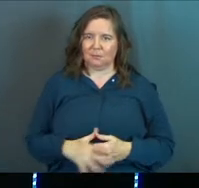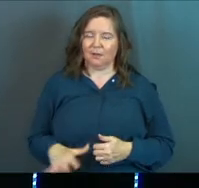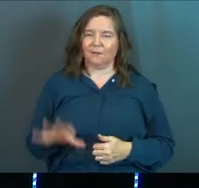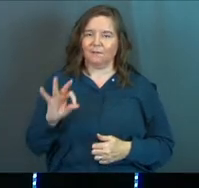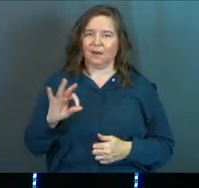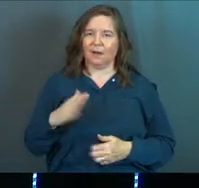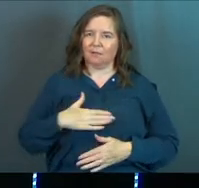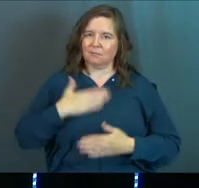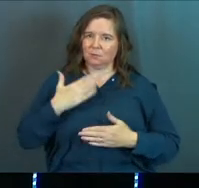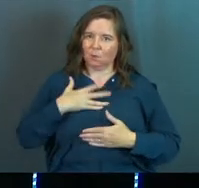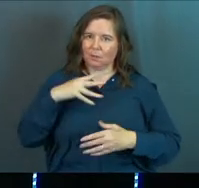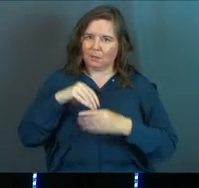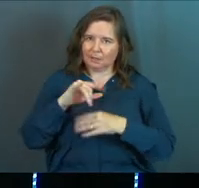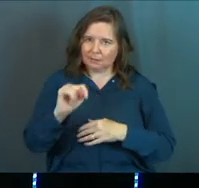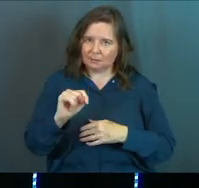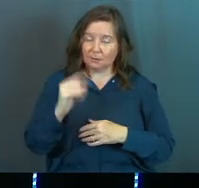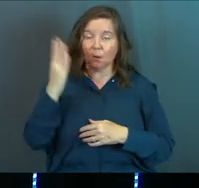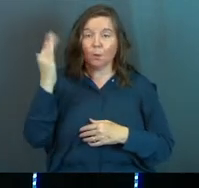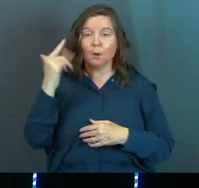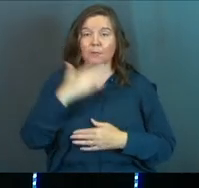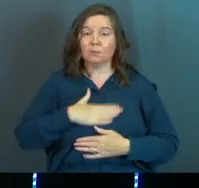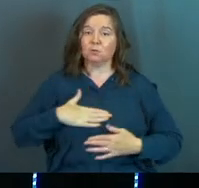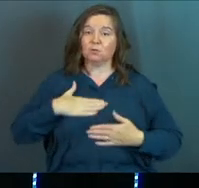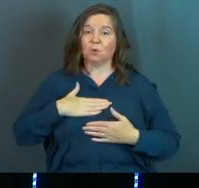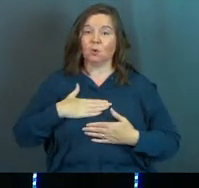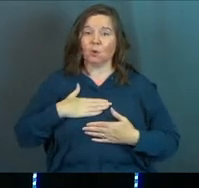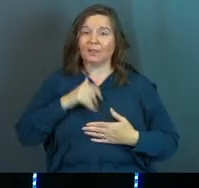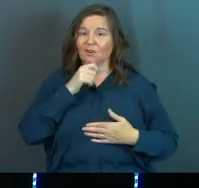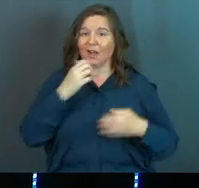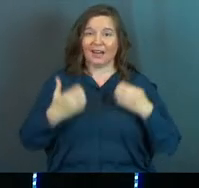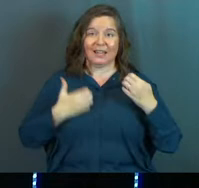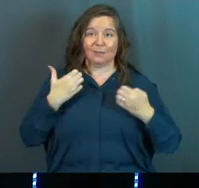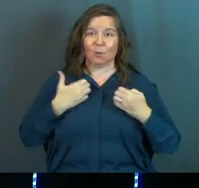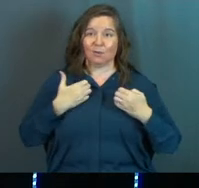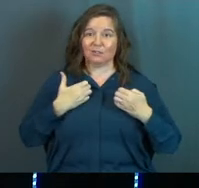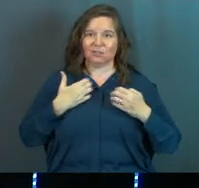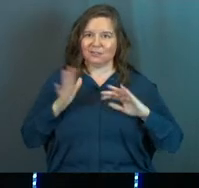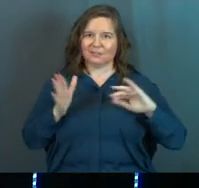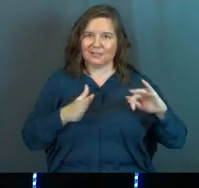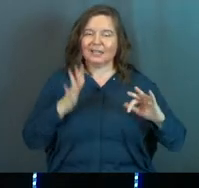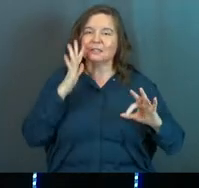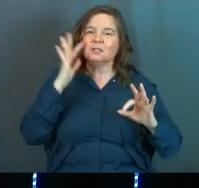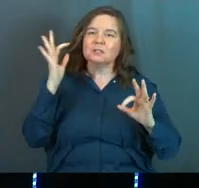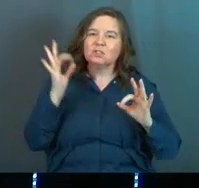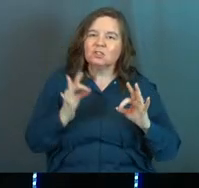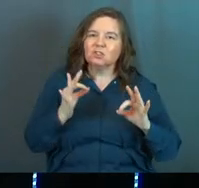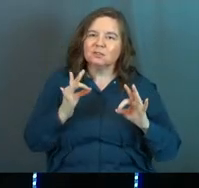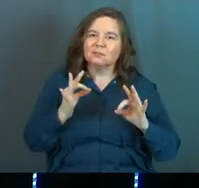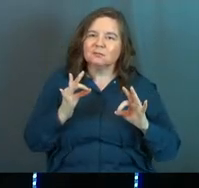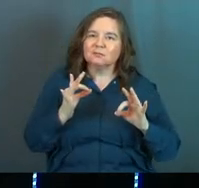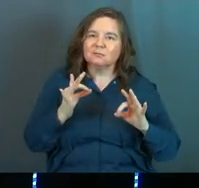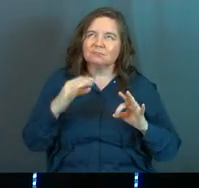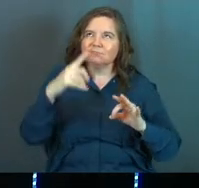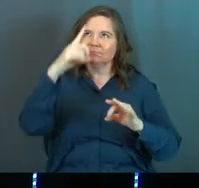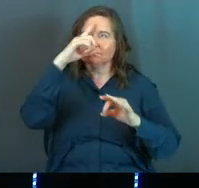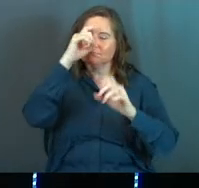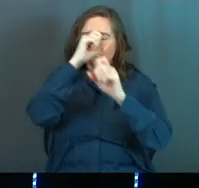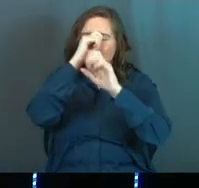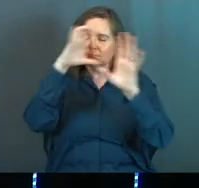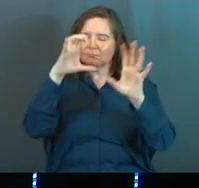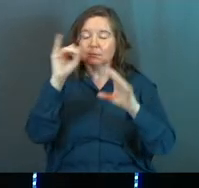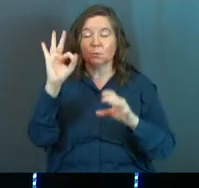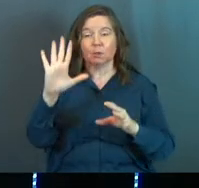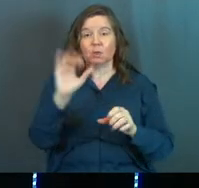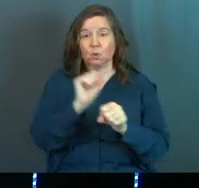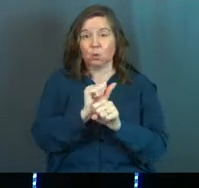Enjoy it. Because enjoyment and joy, they're not emotions, they're choices. So in the midst of your work, no